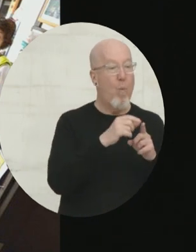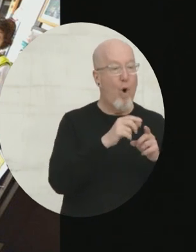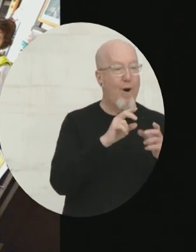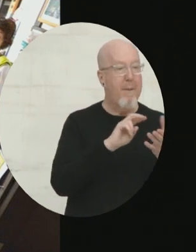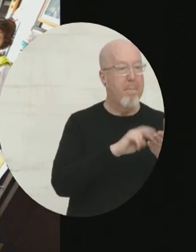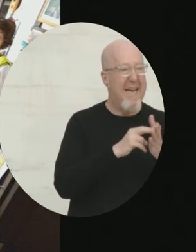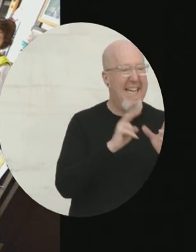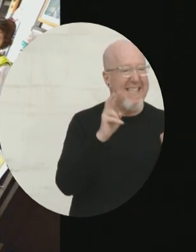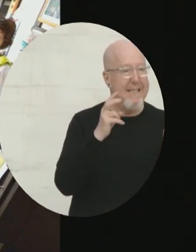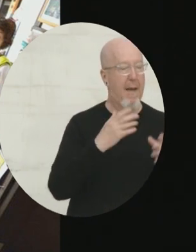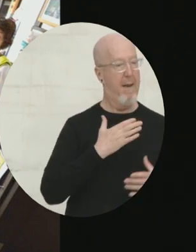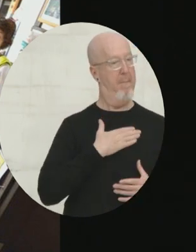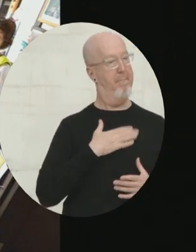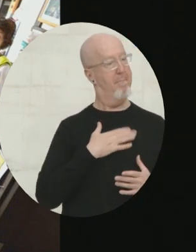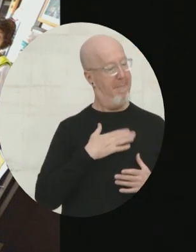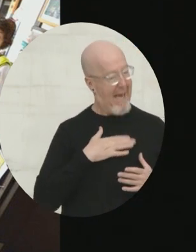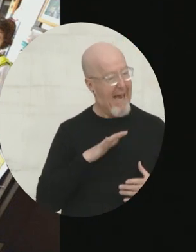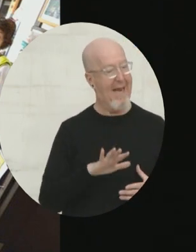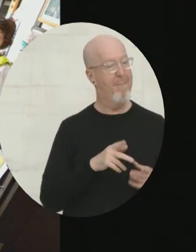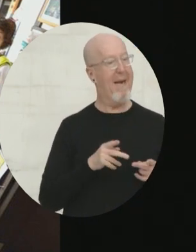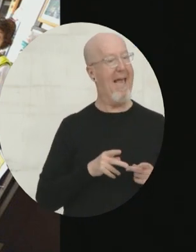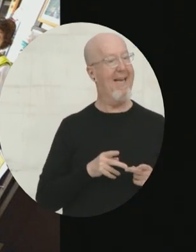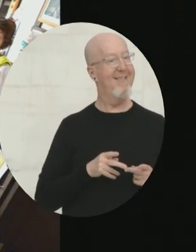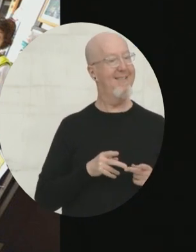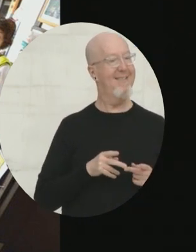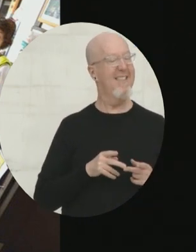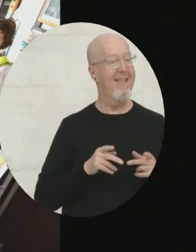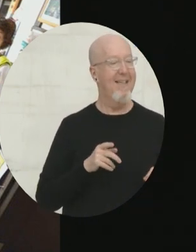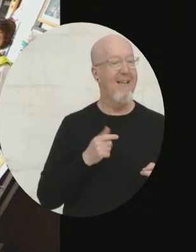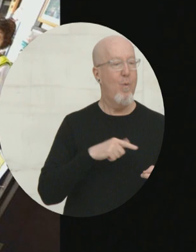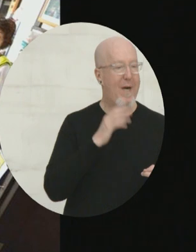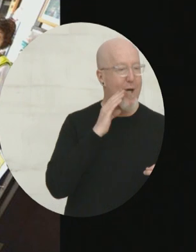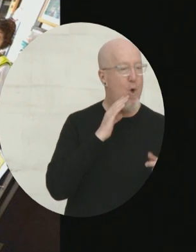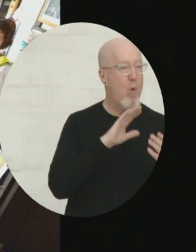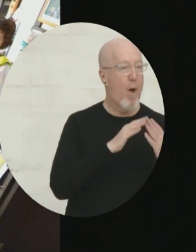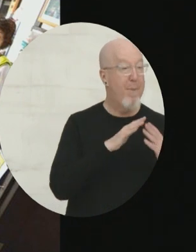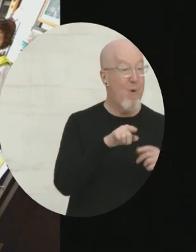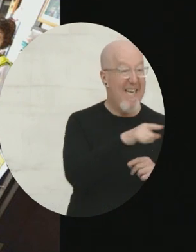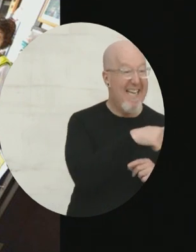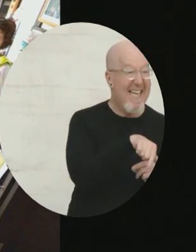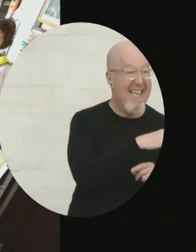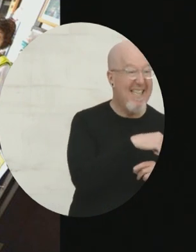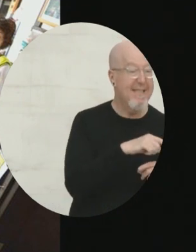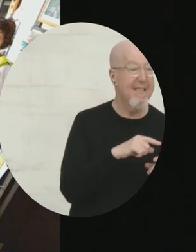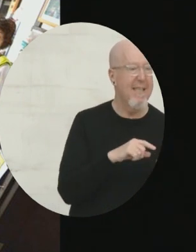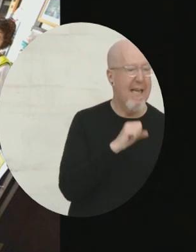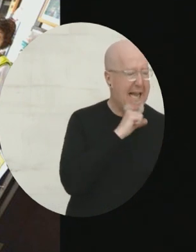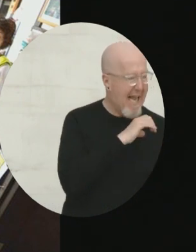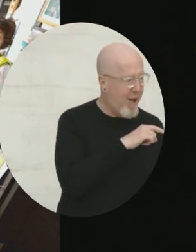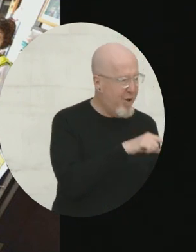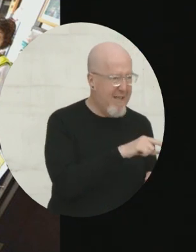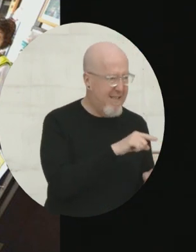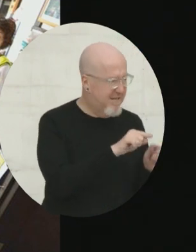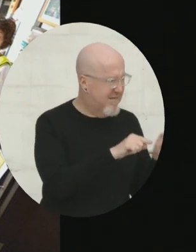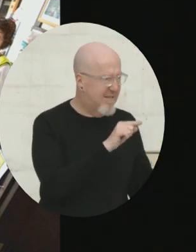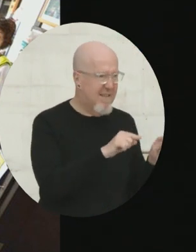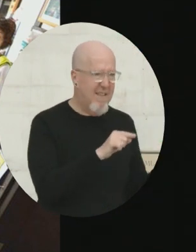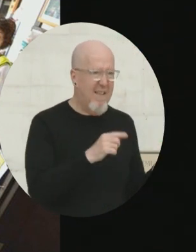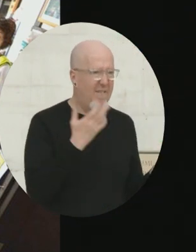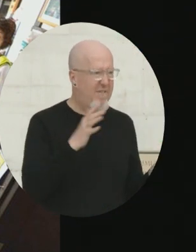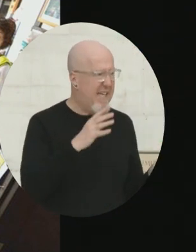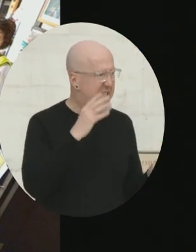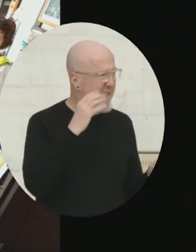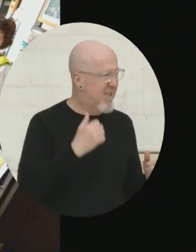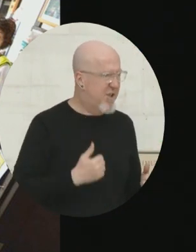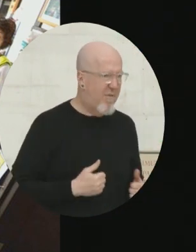And the idea was very simple. We knew in communities in Japan that the elderly had been through disasters before. Some of them had been through